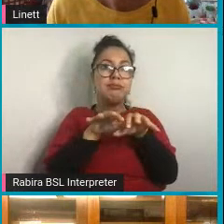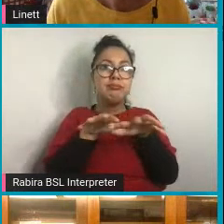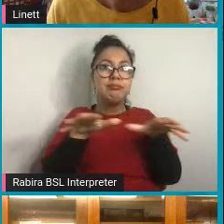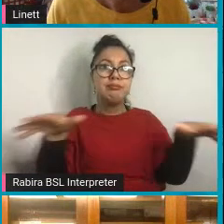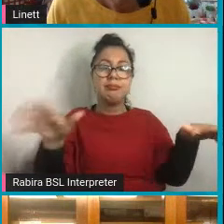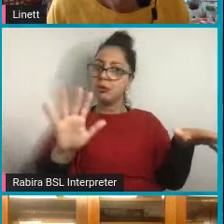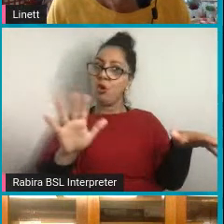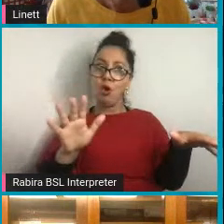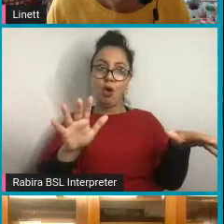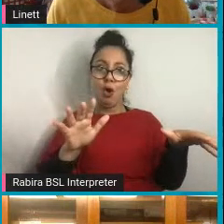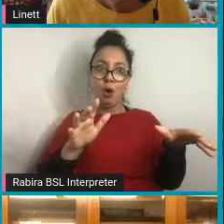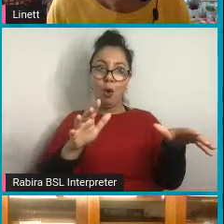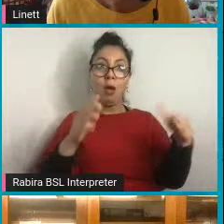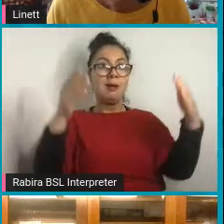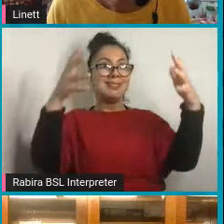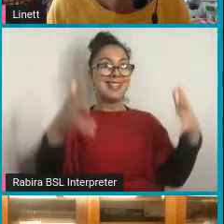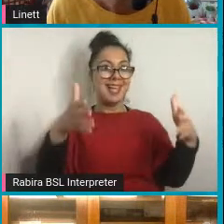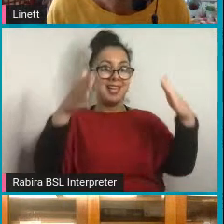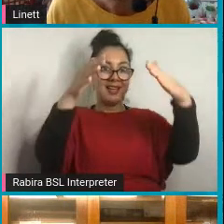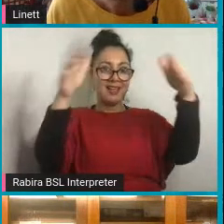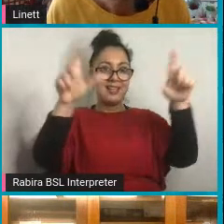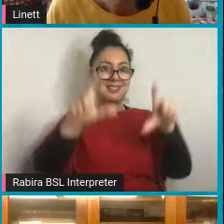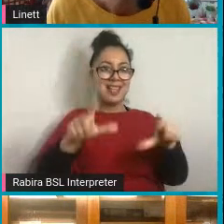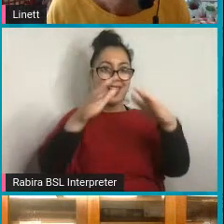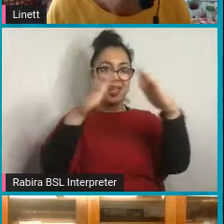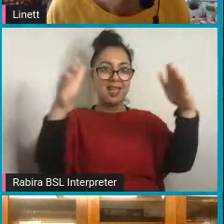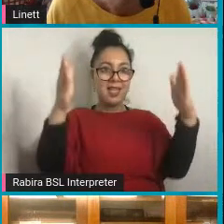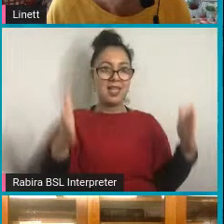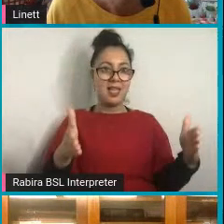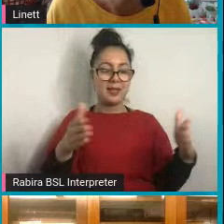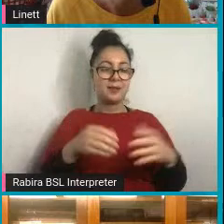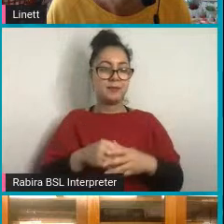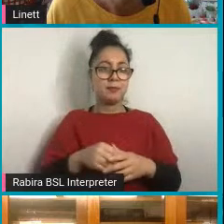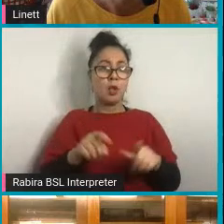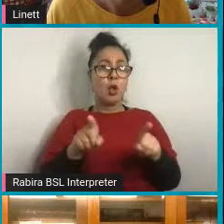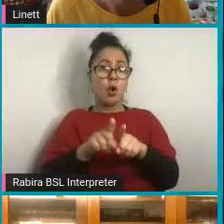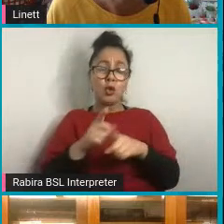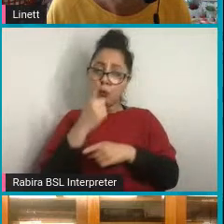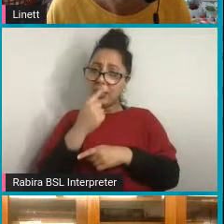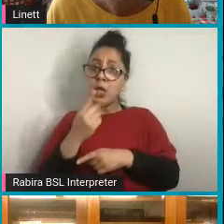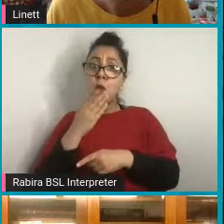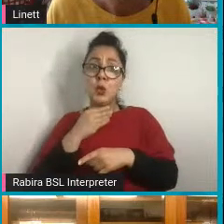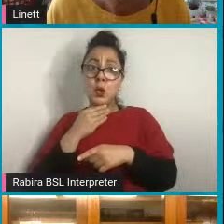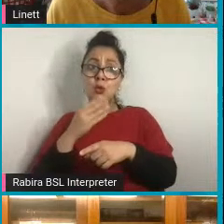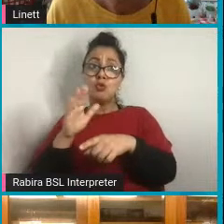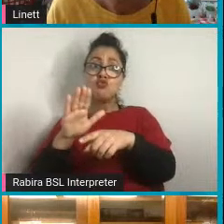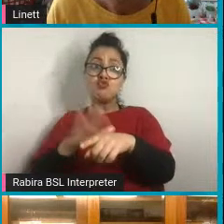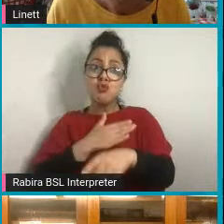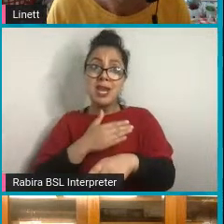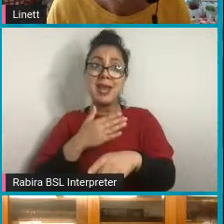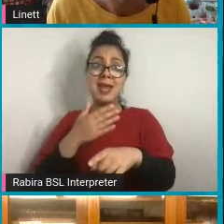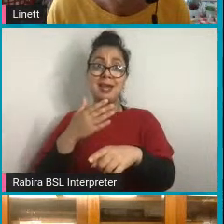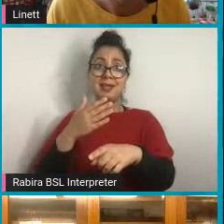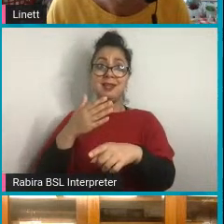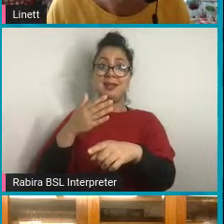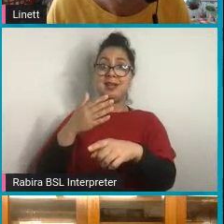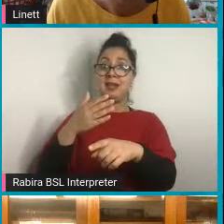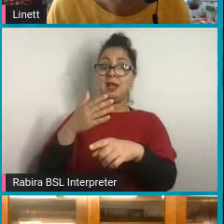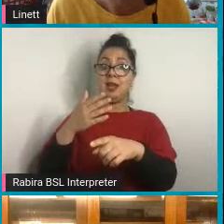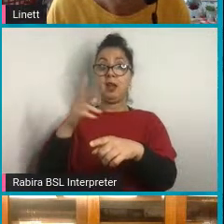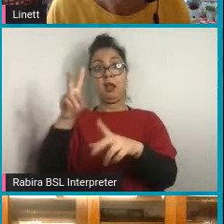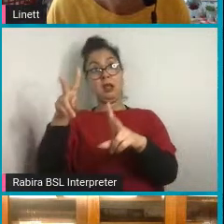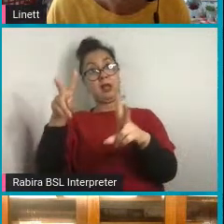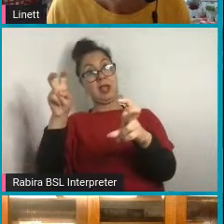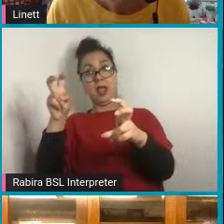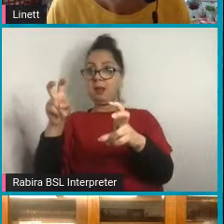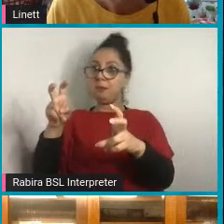And all the green energy that we can use now, clean energy from the wind and the sun and the waves and things like